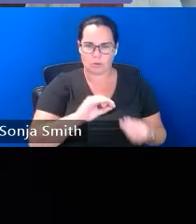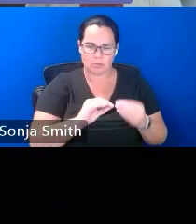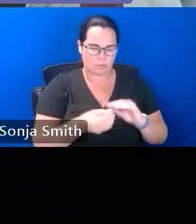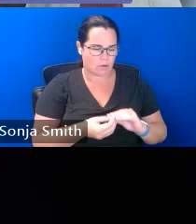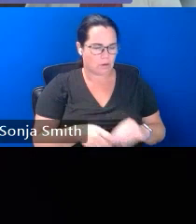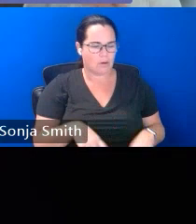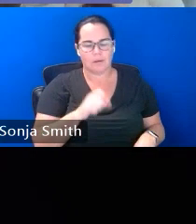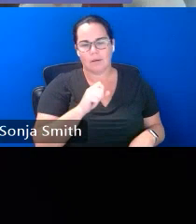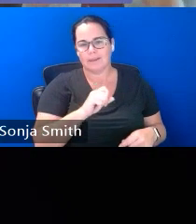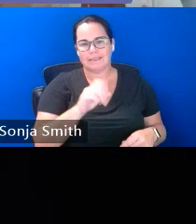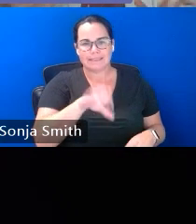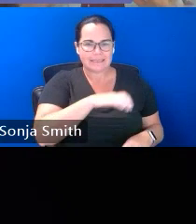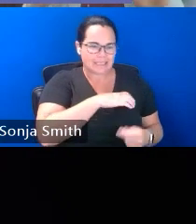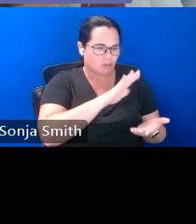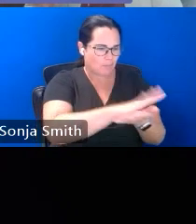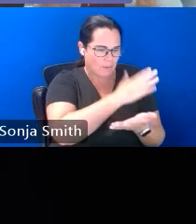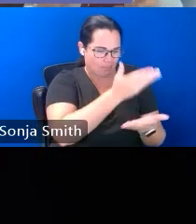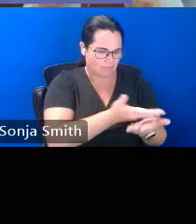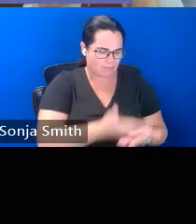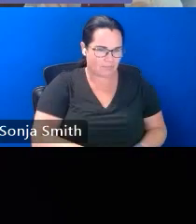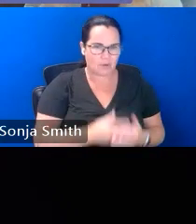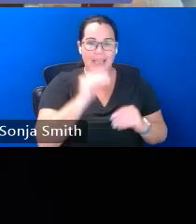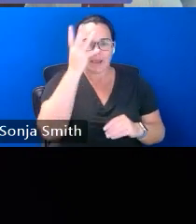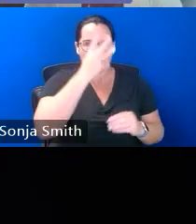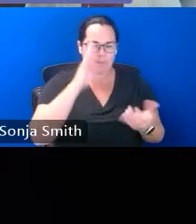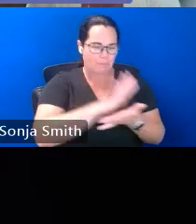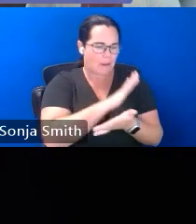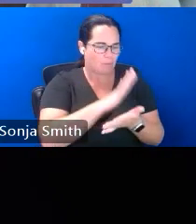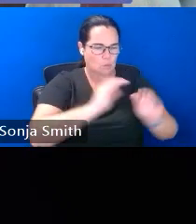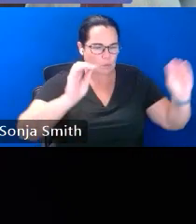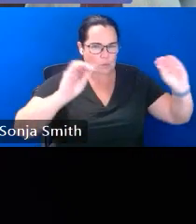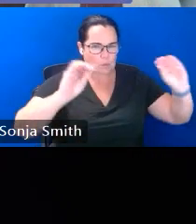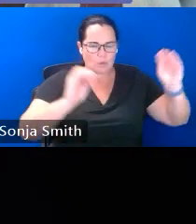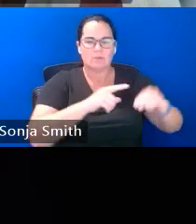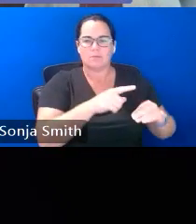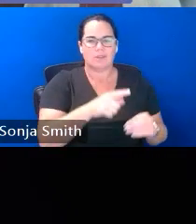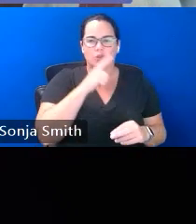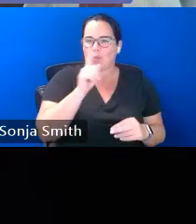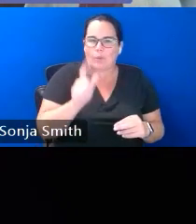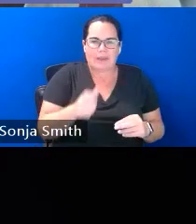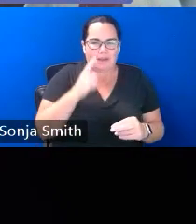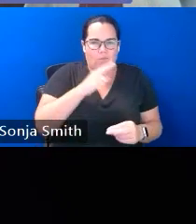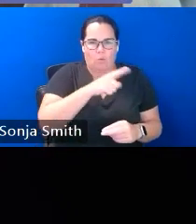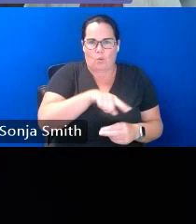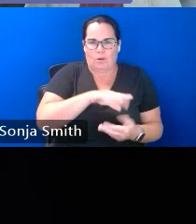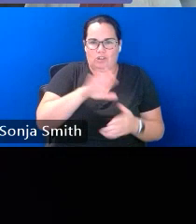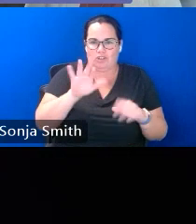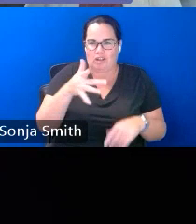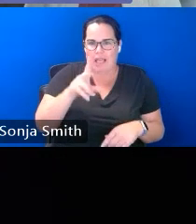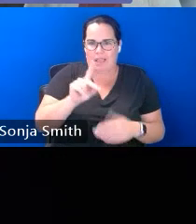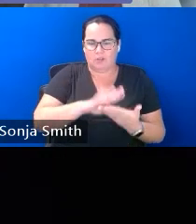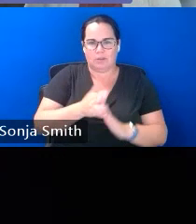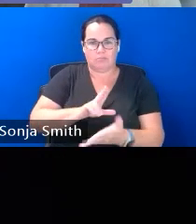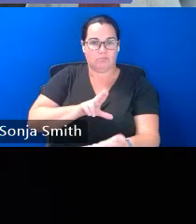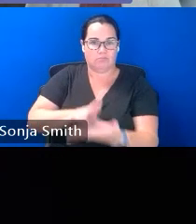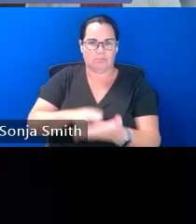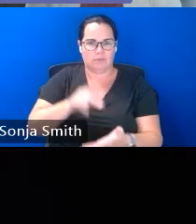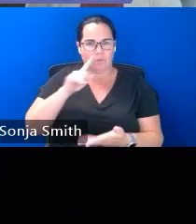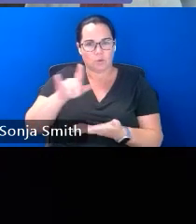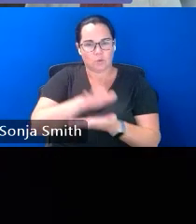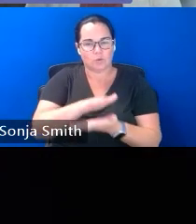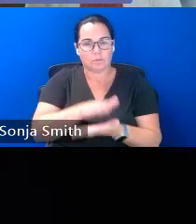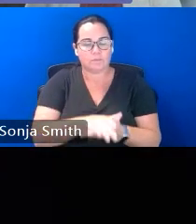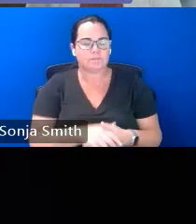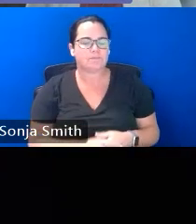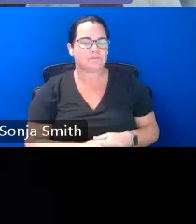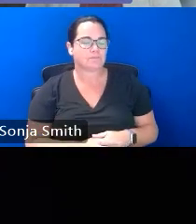citizenship documentation none of that is needed for a child to be enrolled in school i also want to say that it's important to note that schools